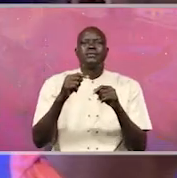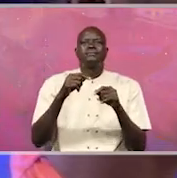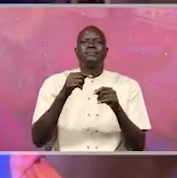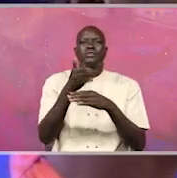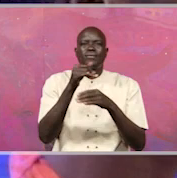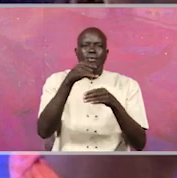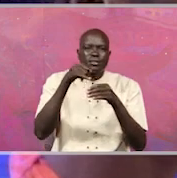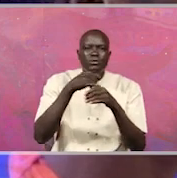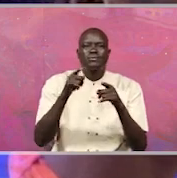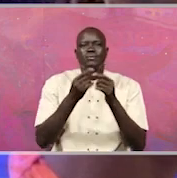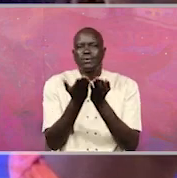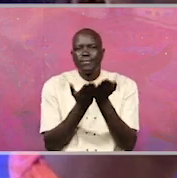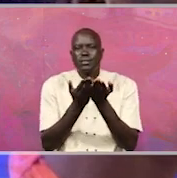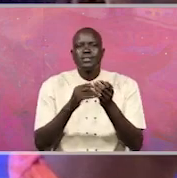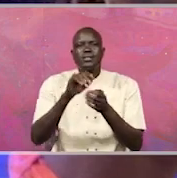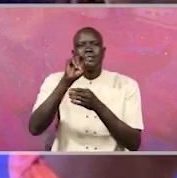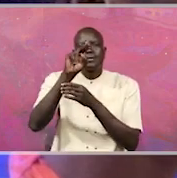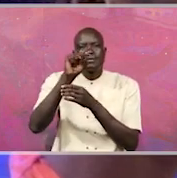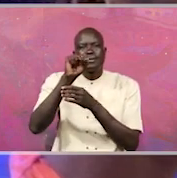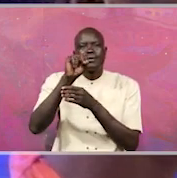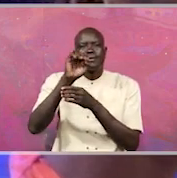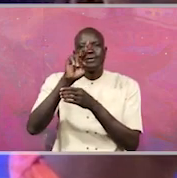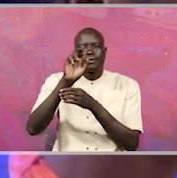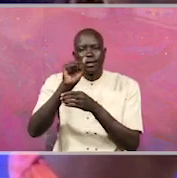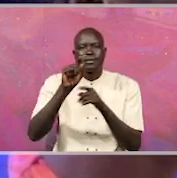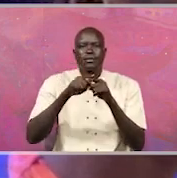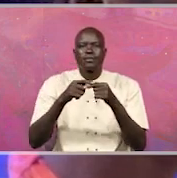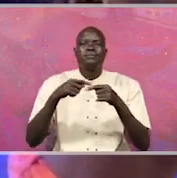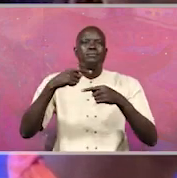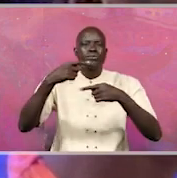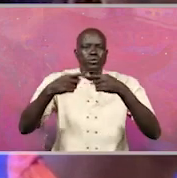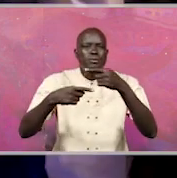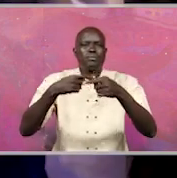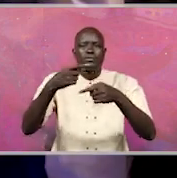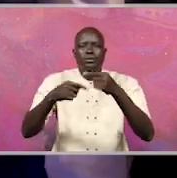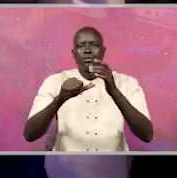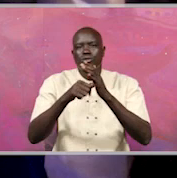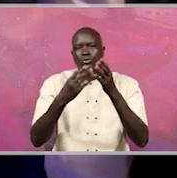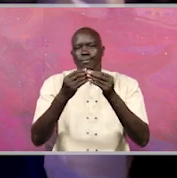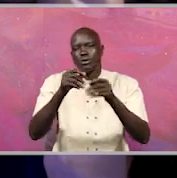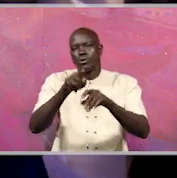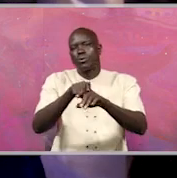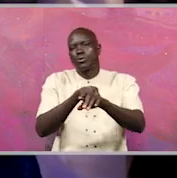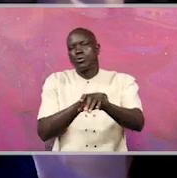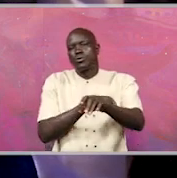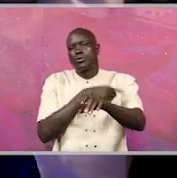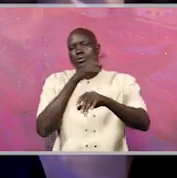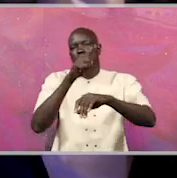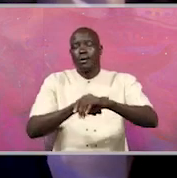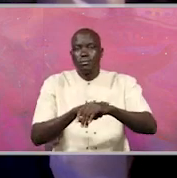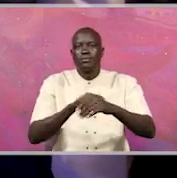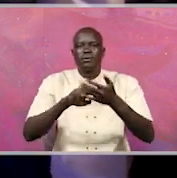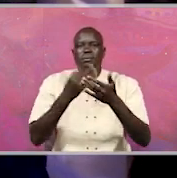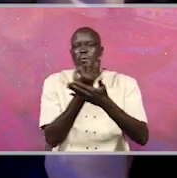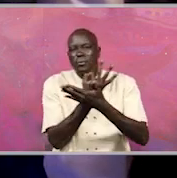NERA, but they still have to take me for a long time to deal with these issues. You know, like it is going to